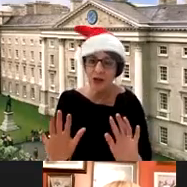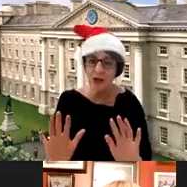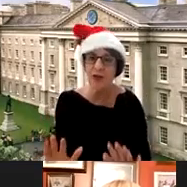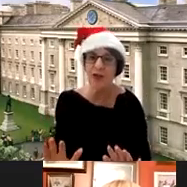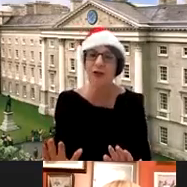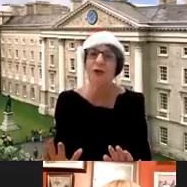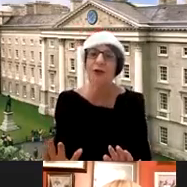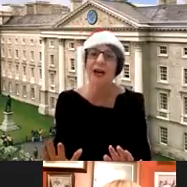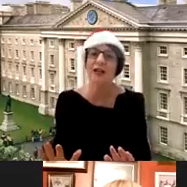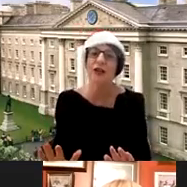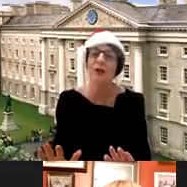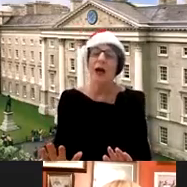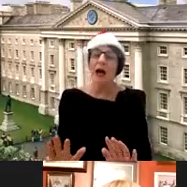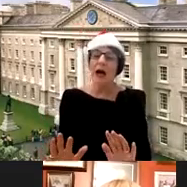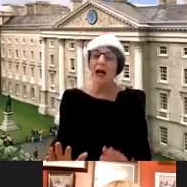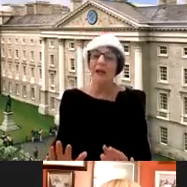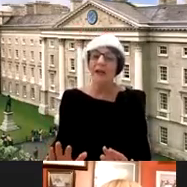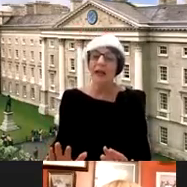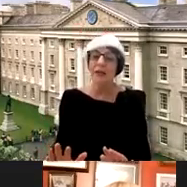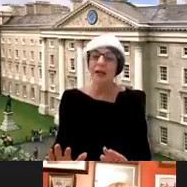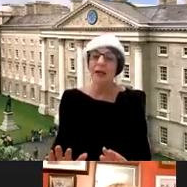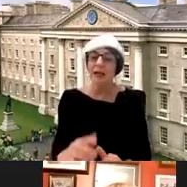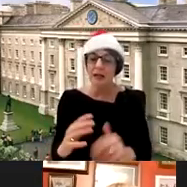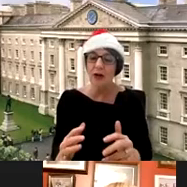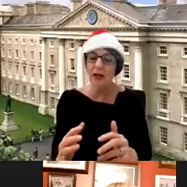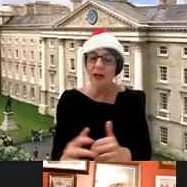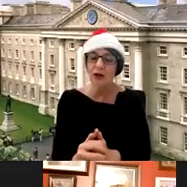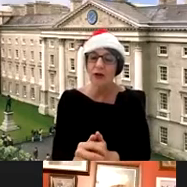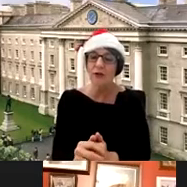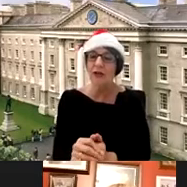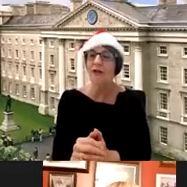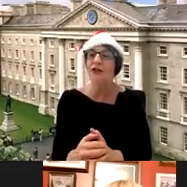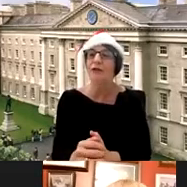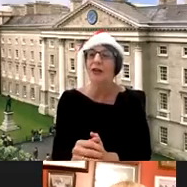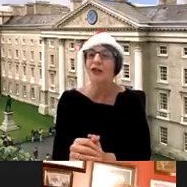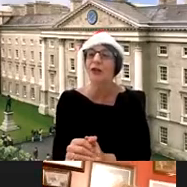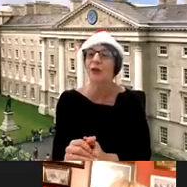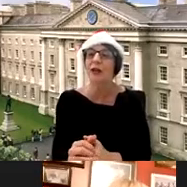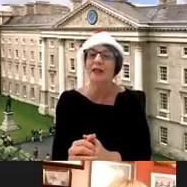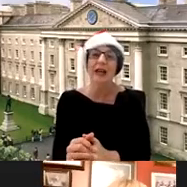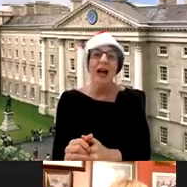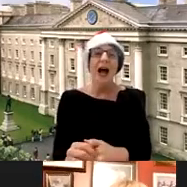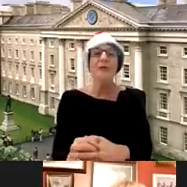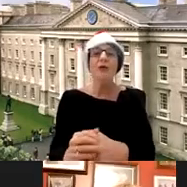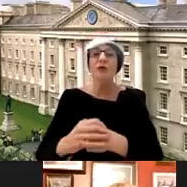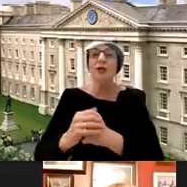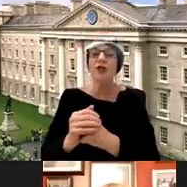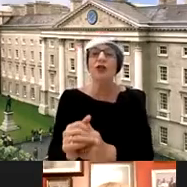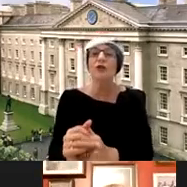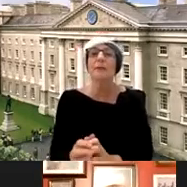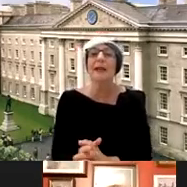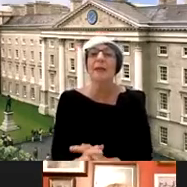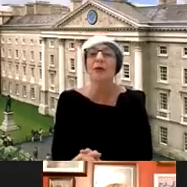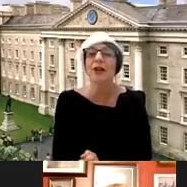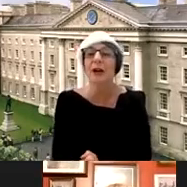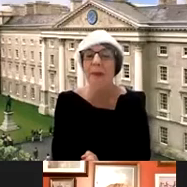can do versus what we can't do and really looking at other innovative ways to do things i'm going to introduce